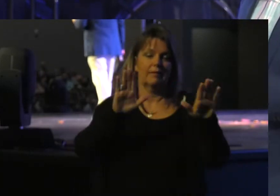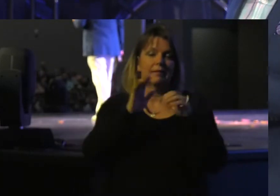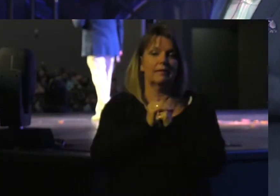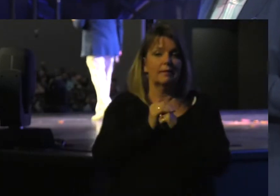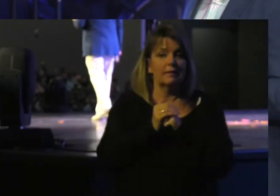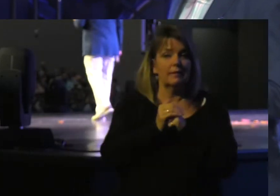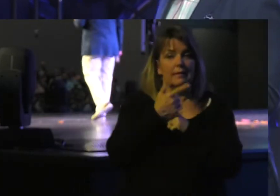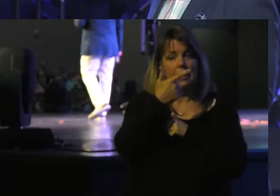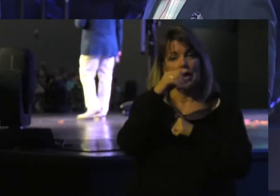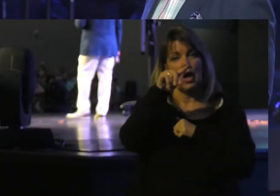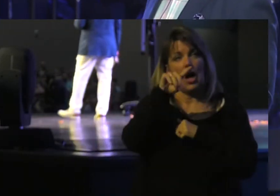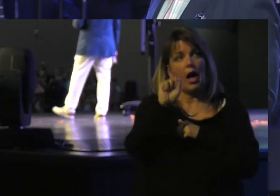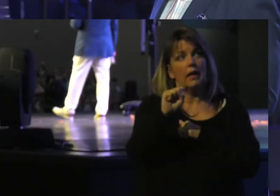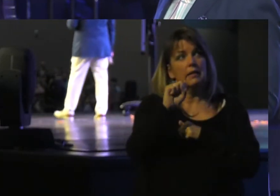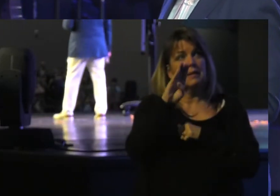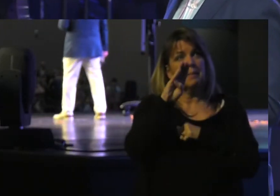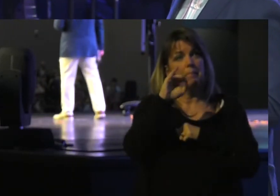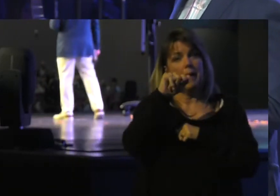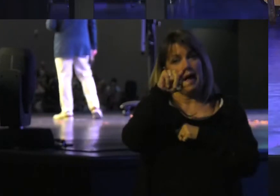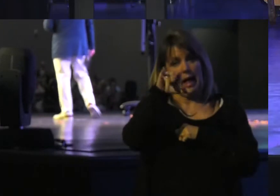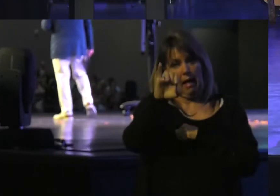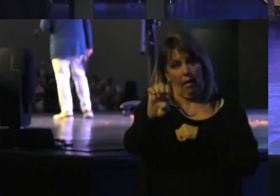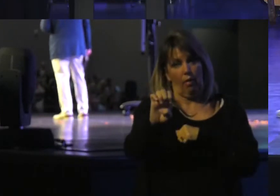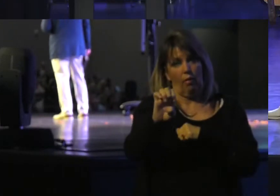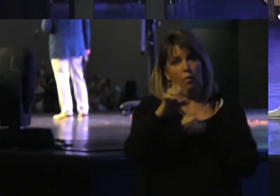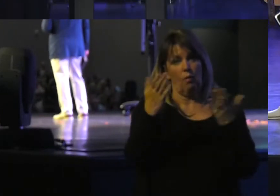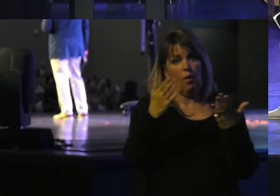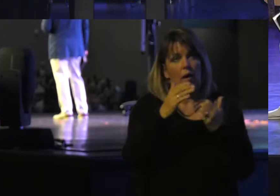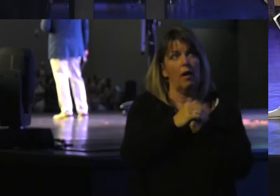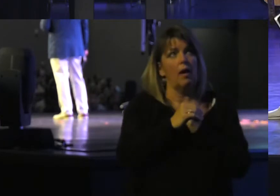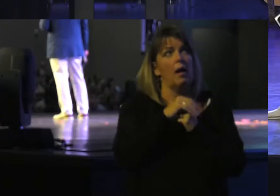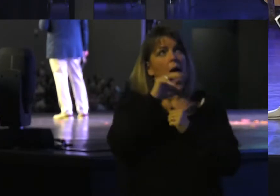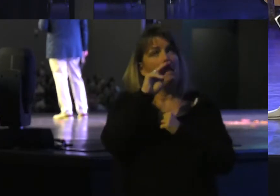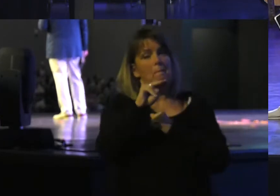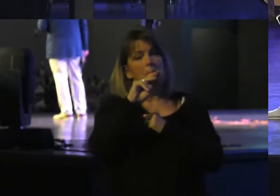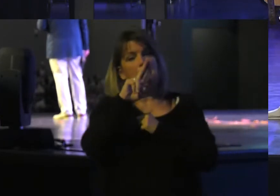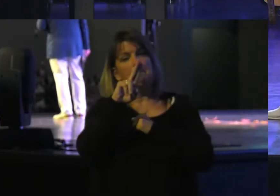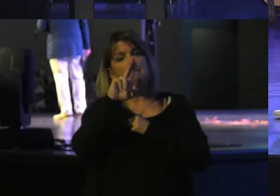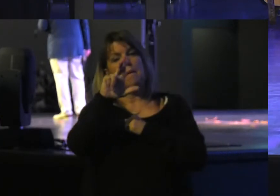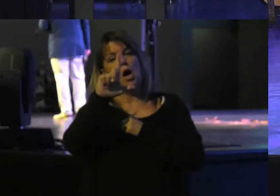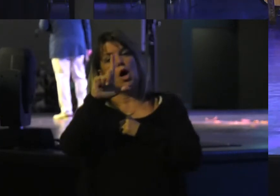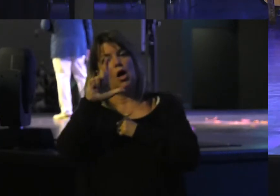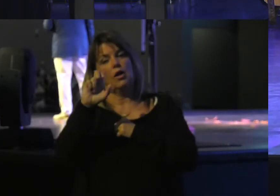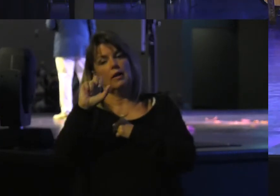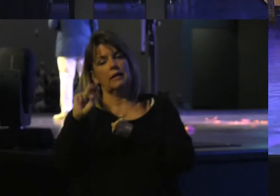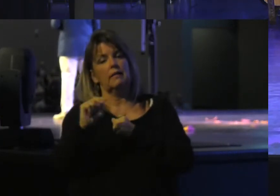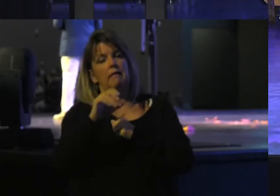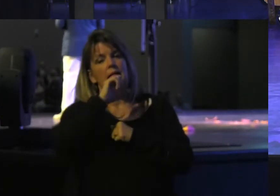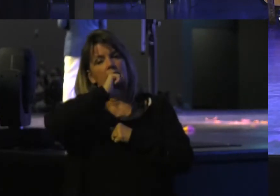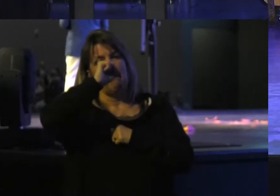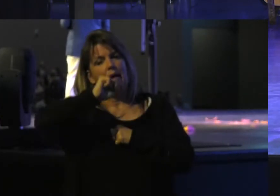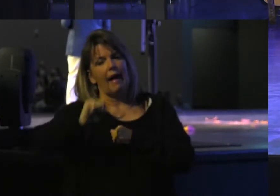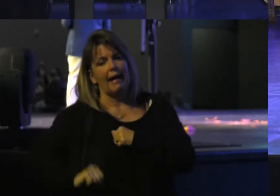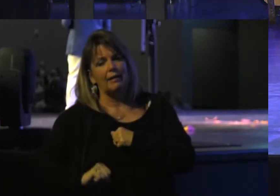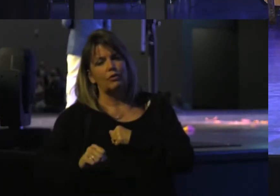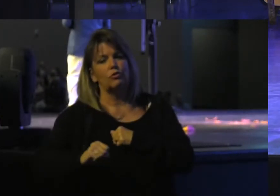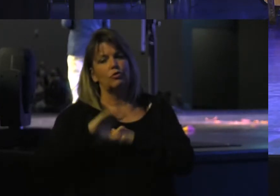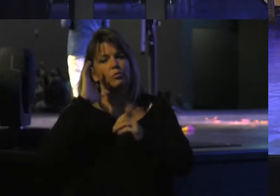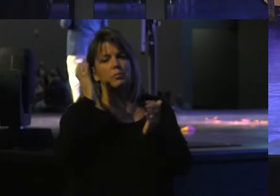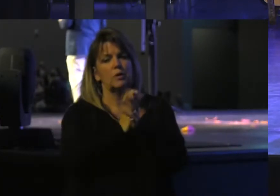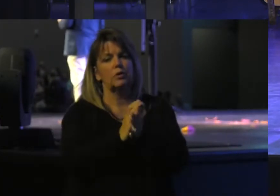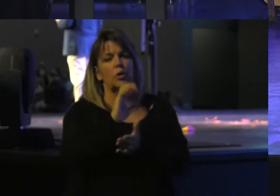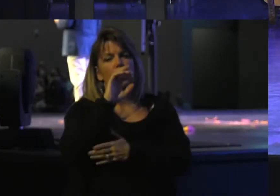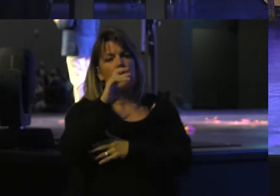of the gods of Baal That would be sacrificed to Was Molech. This is an ancient depiction From a rabbi